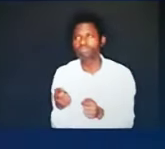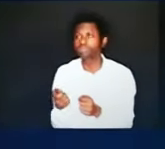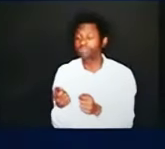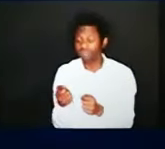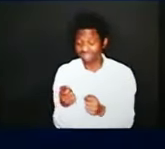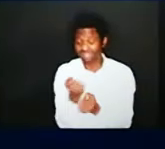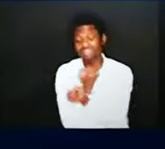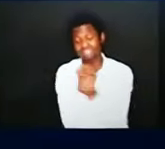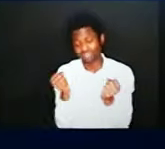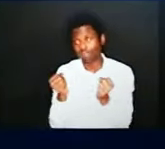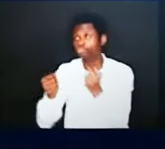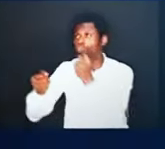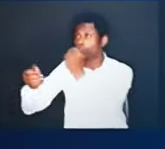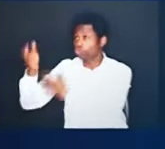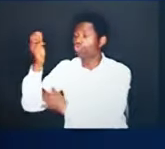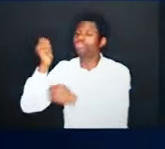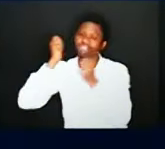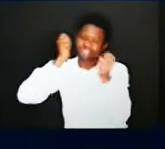is a gift